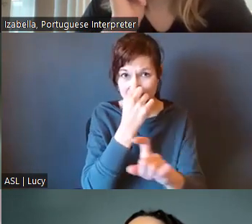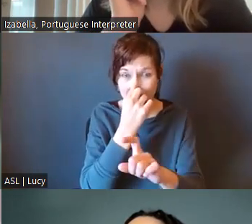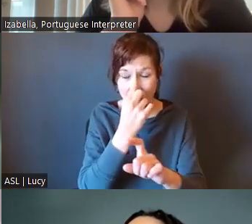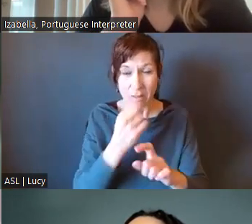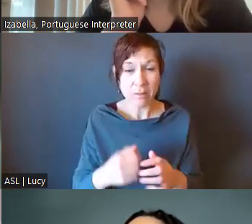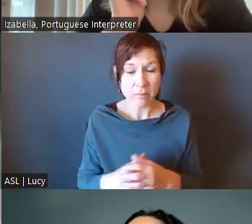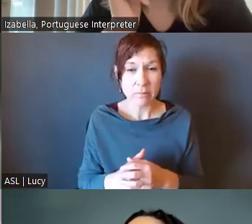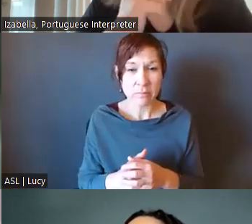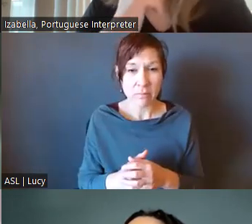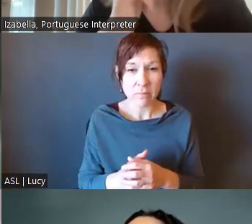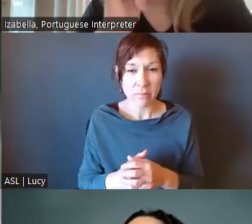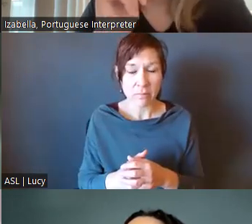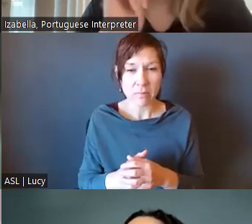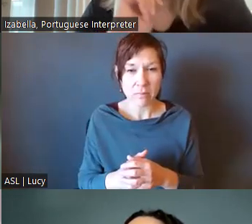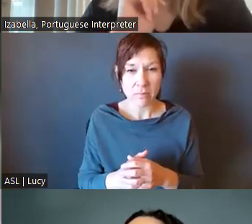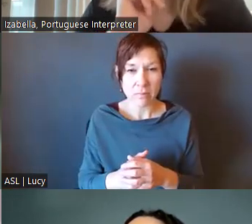That's one question.